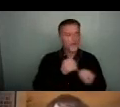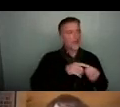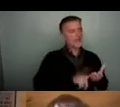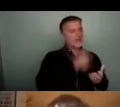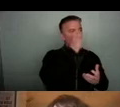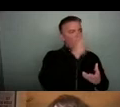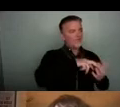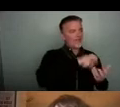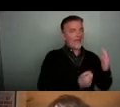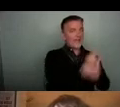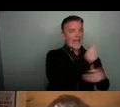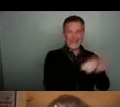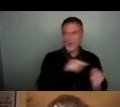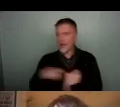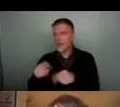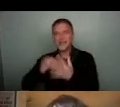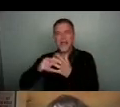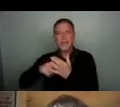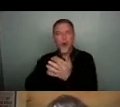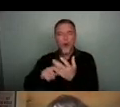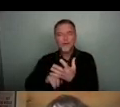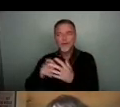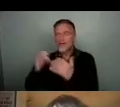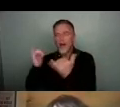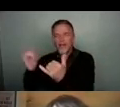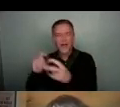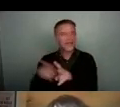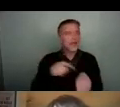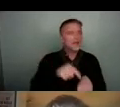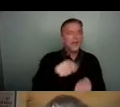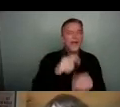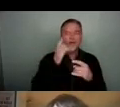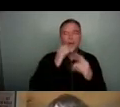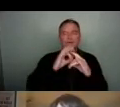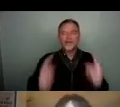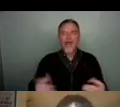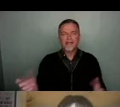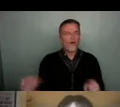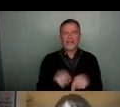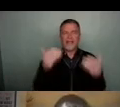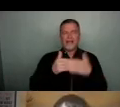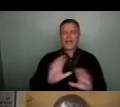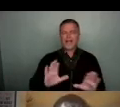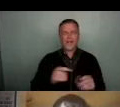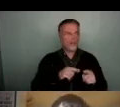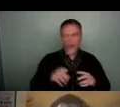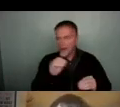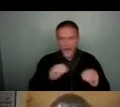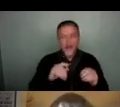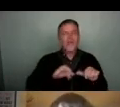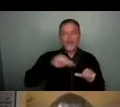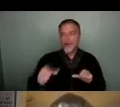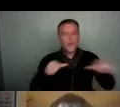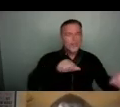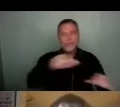event on the same time as St. Paul's Carnival at the same time as a watershed event all on the same evening. There was a bit of a rhythm. That was